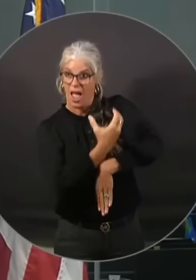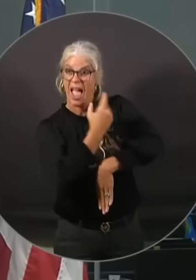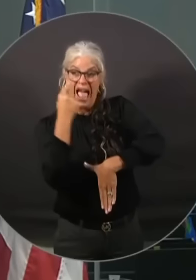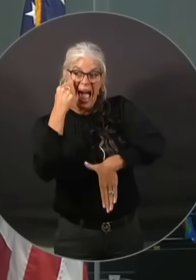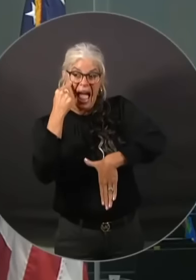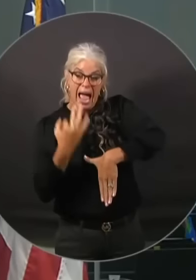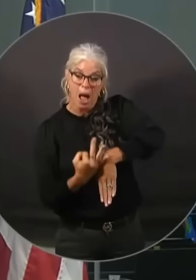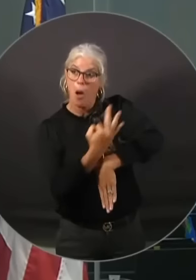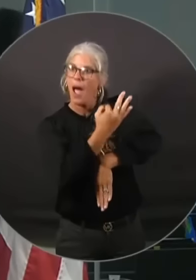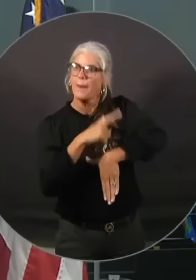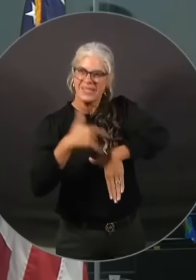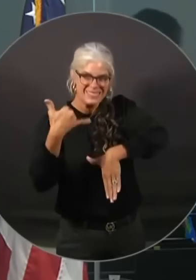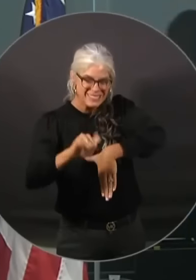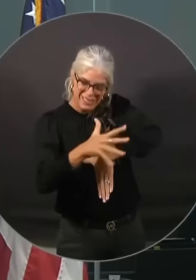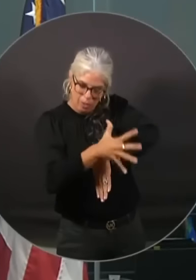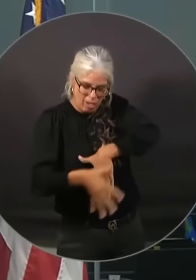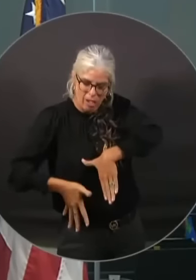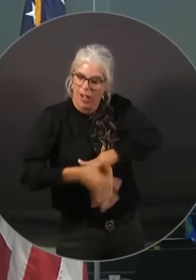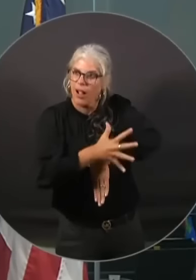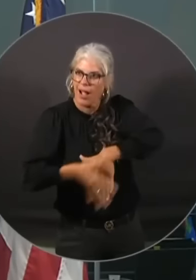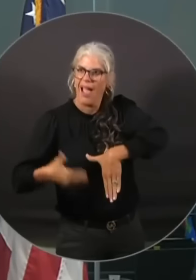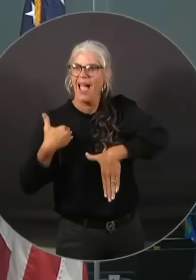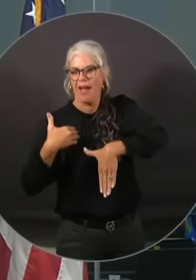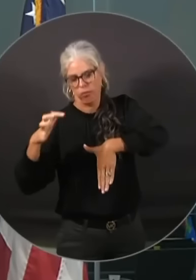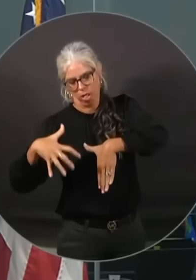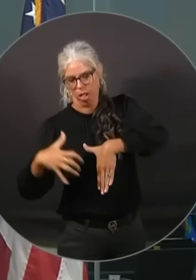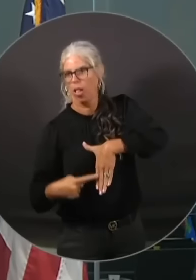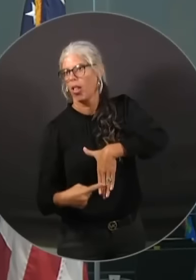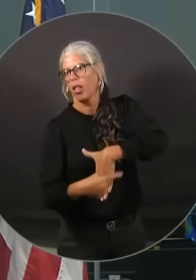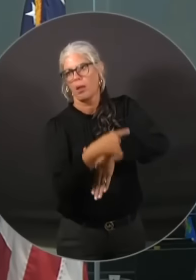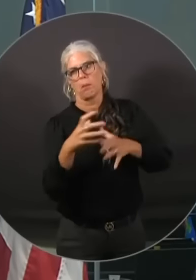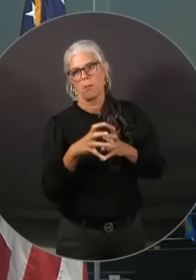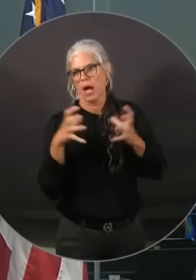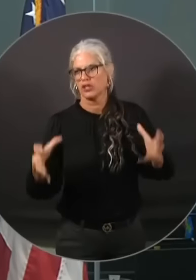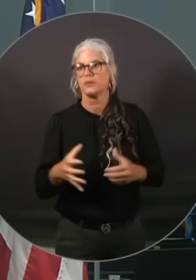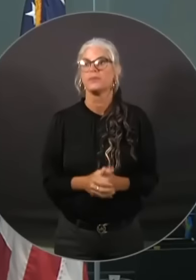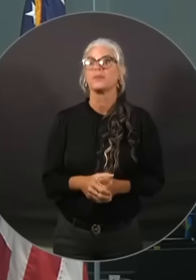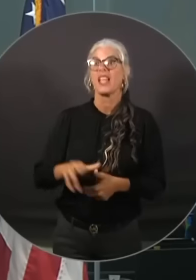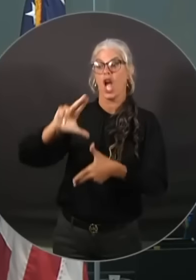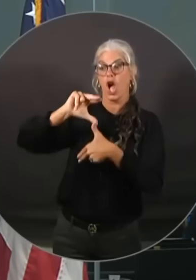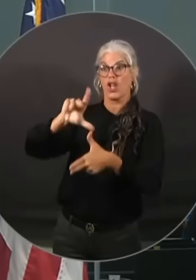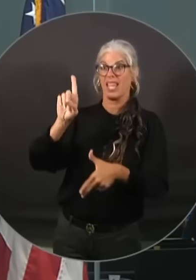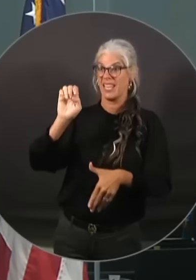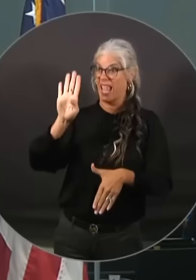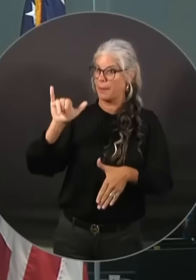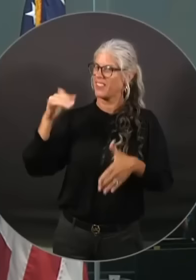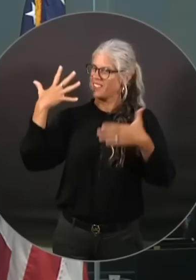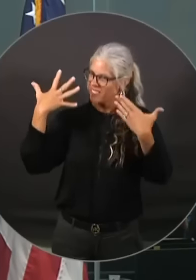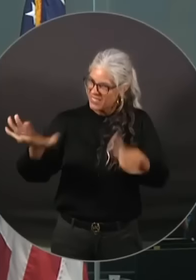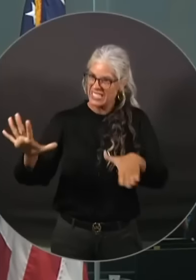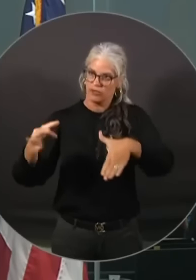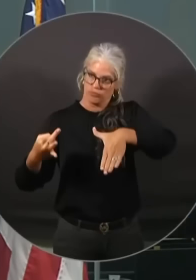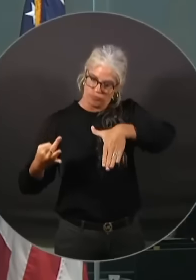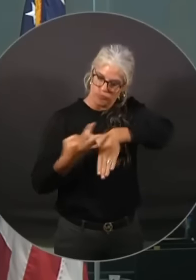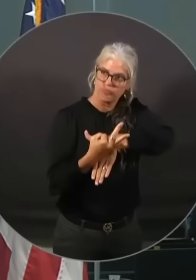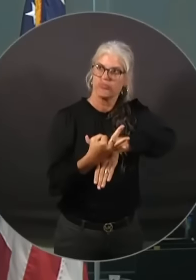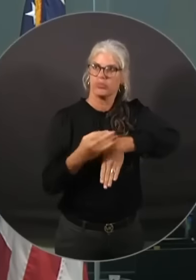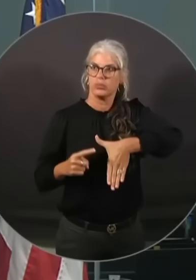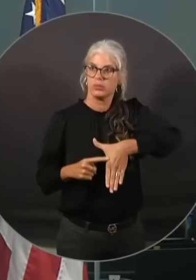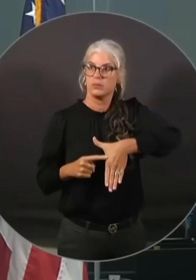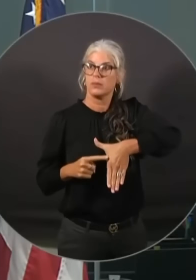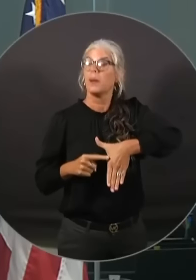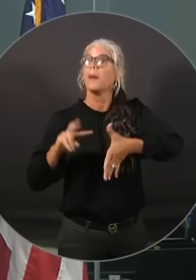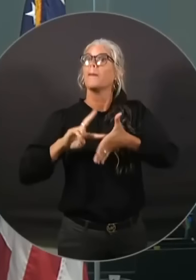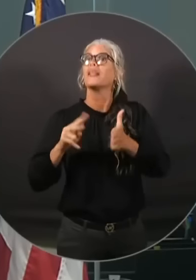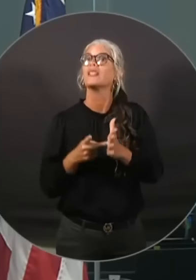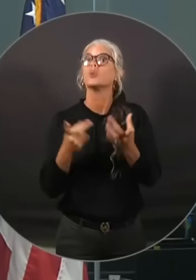days. Now that Hurricane Debbie is making landfall, most important thing to do is to just protect yourself and